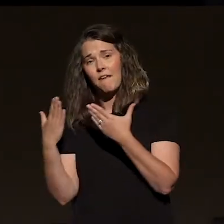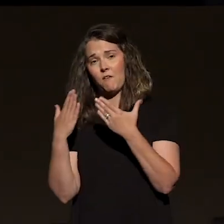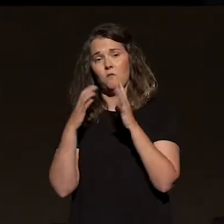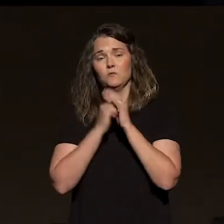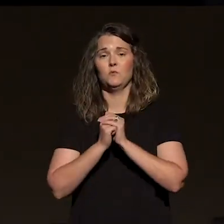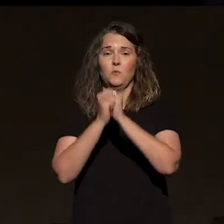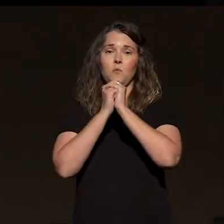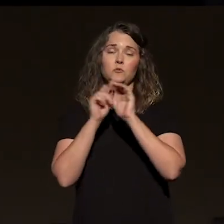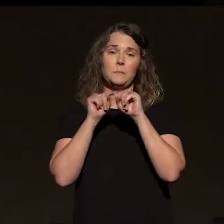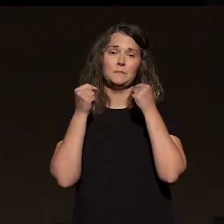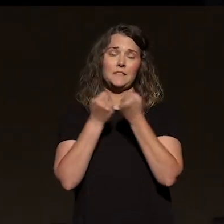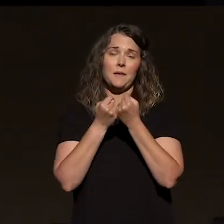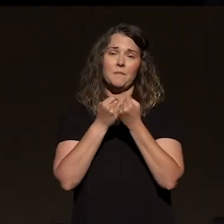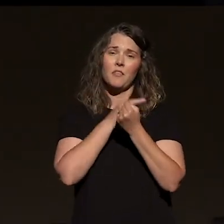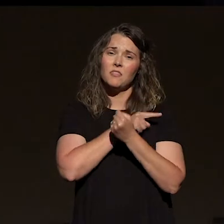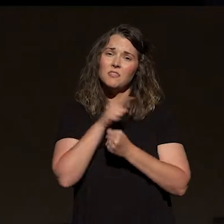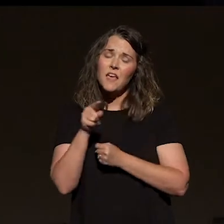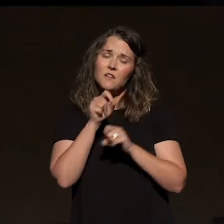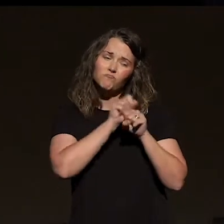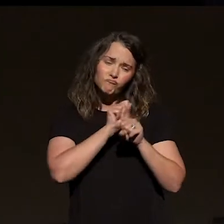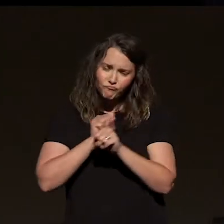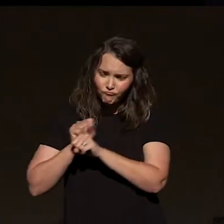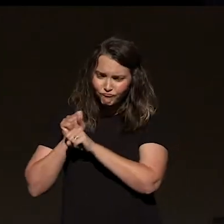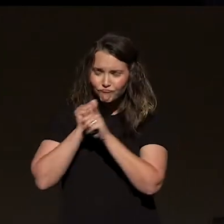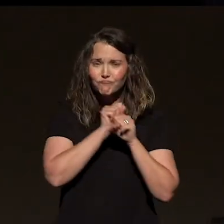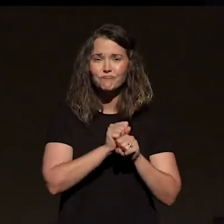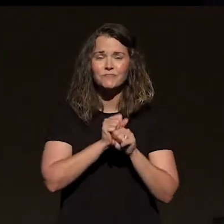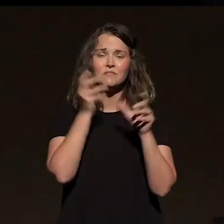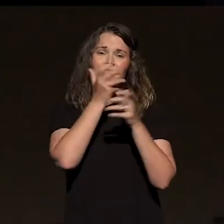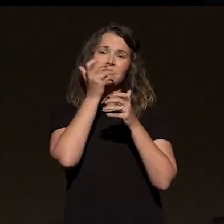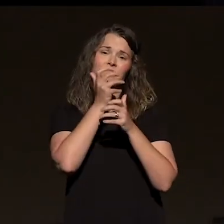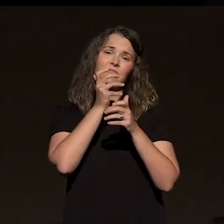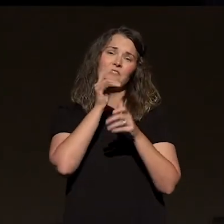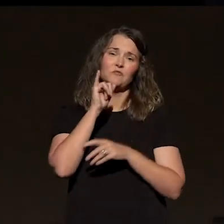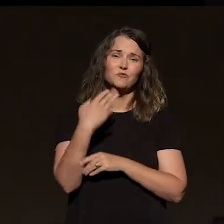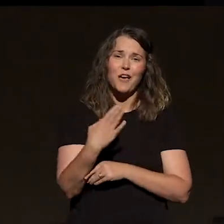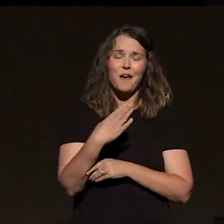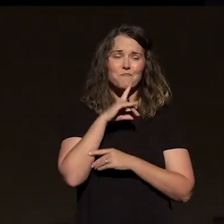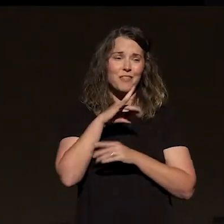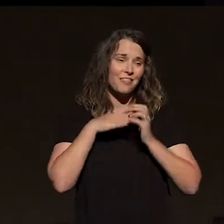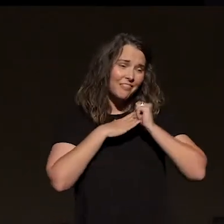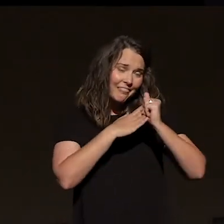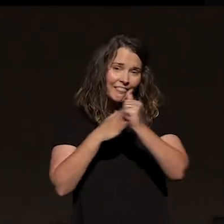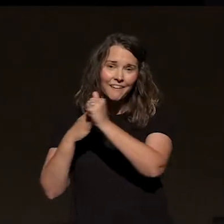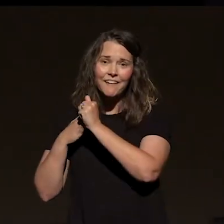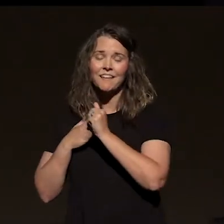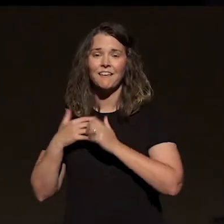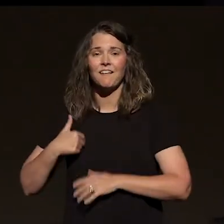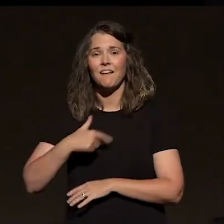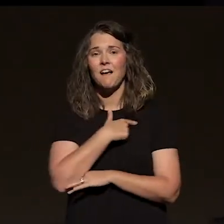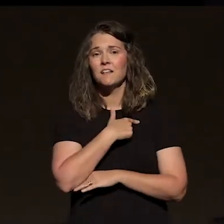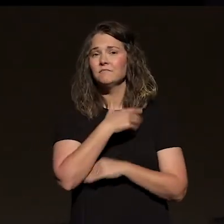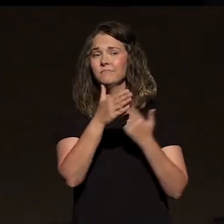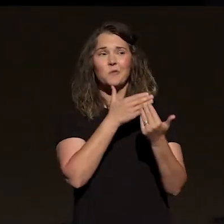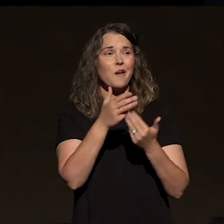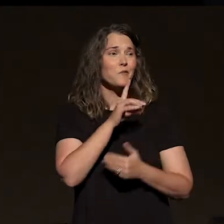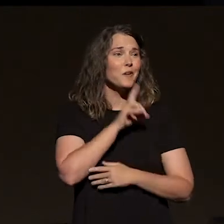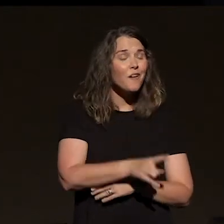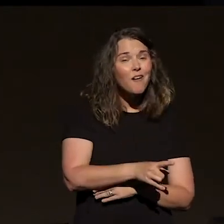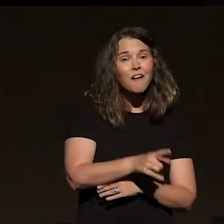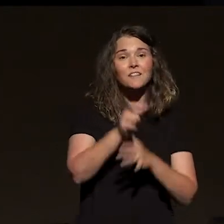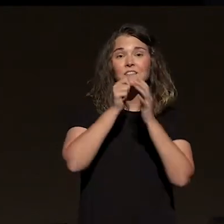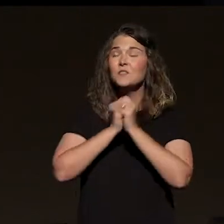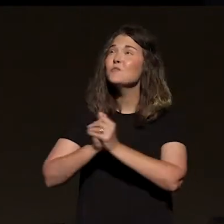our worship team. They are working tirelessly, man. They're doing such an incredible job of leading us all over the place, wherever we are, to